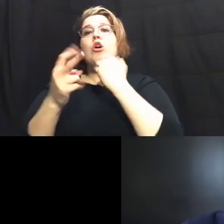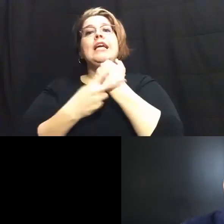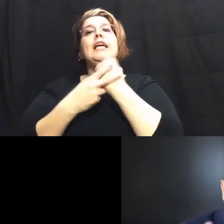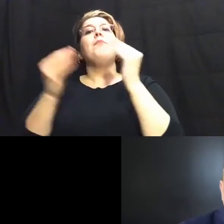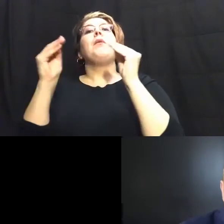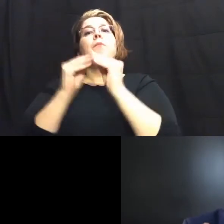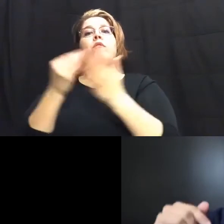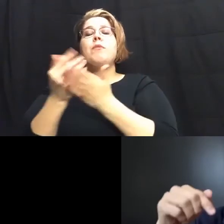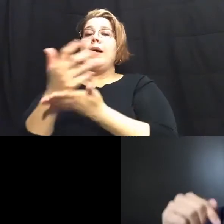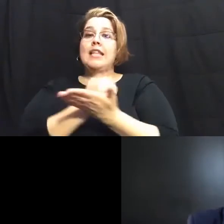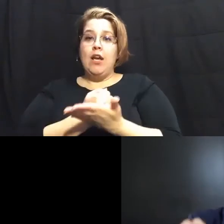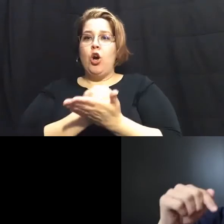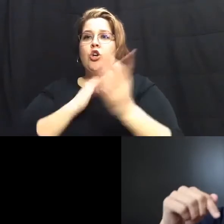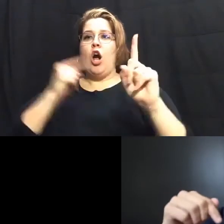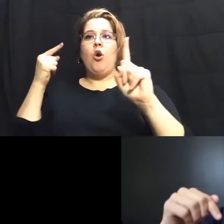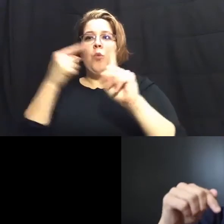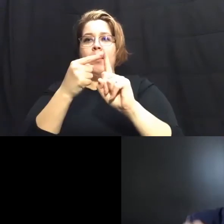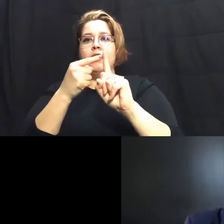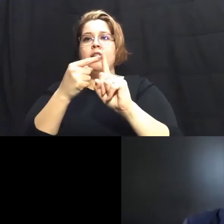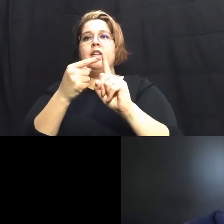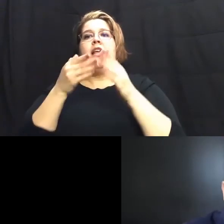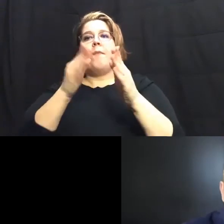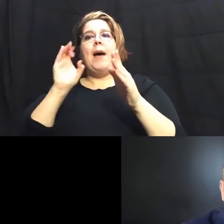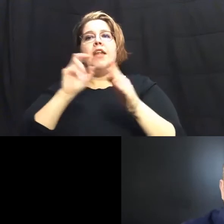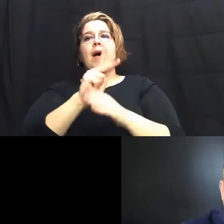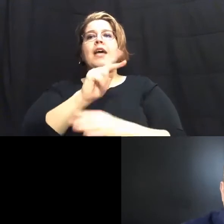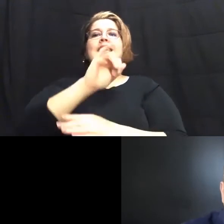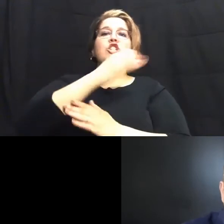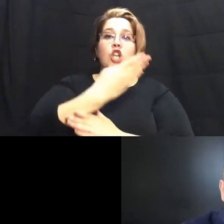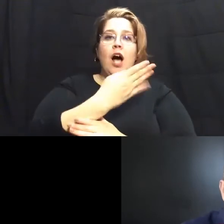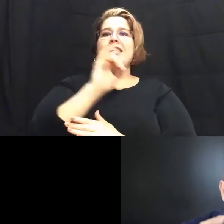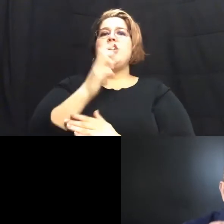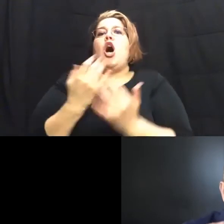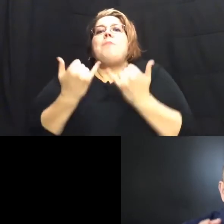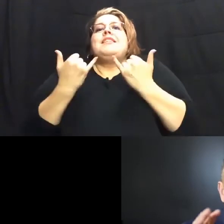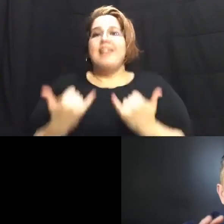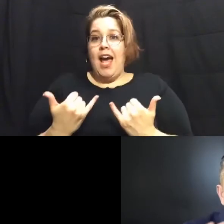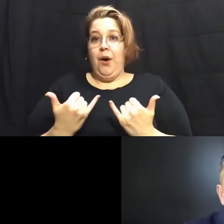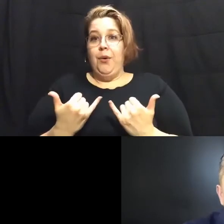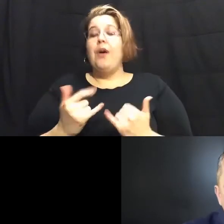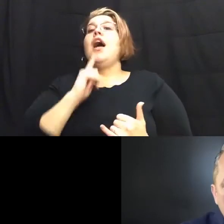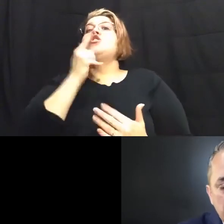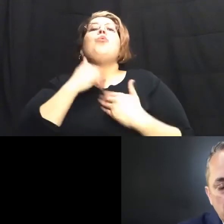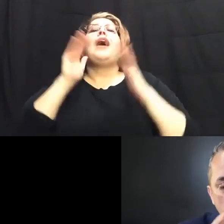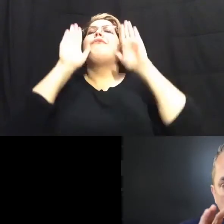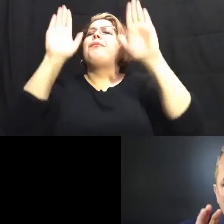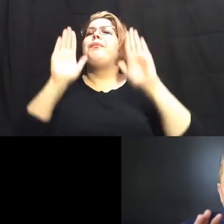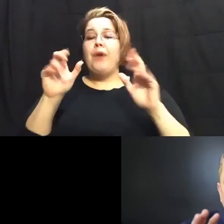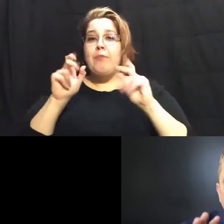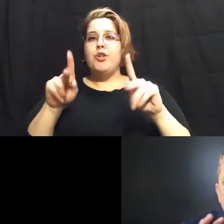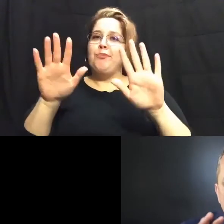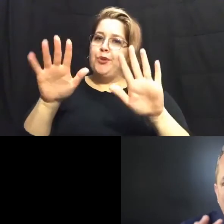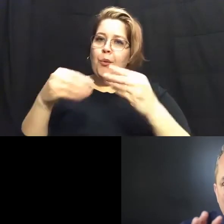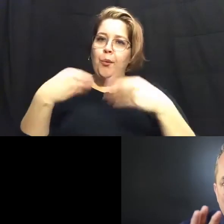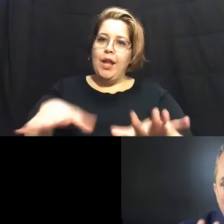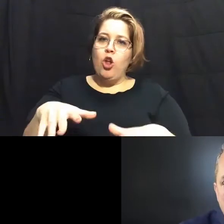they make our route back is path the path back is jobs and jobs now so we actually have a great opportunity look we lost a